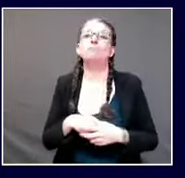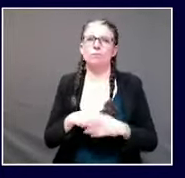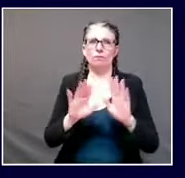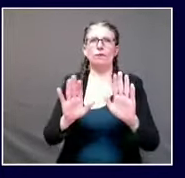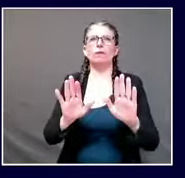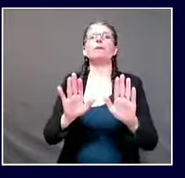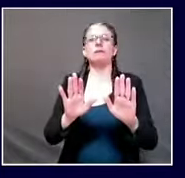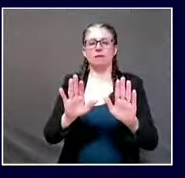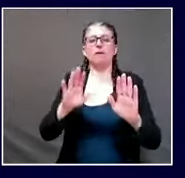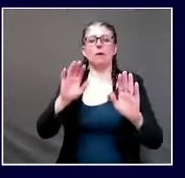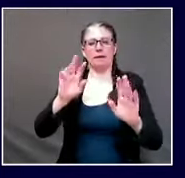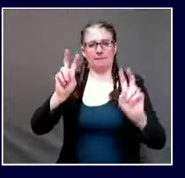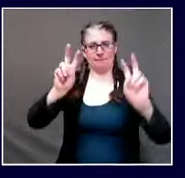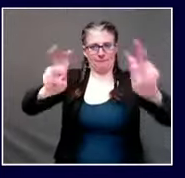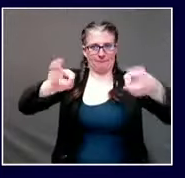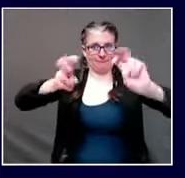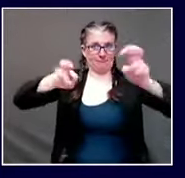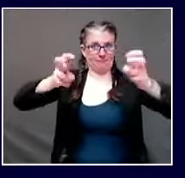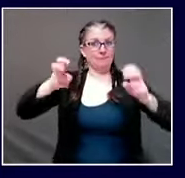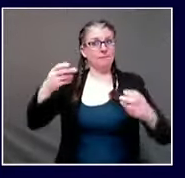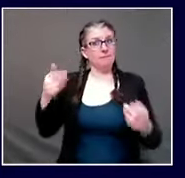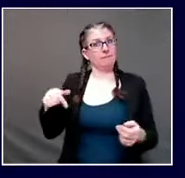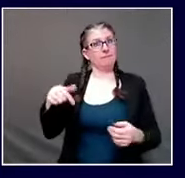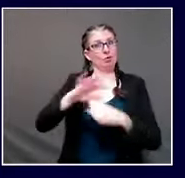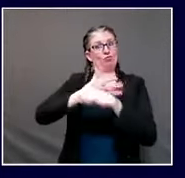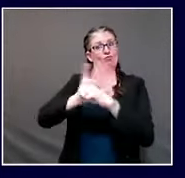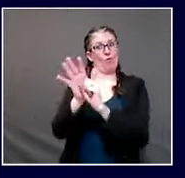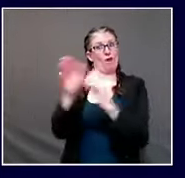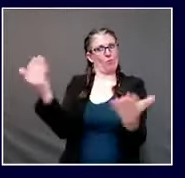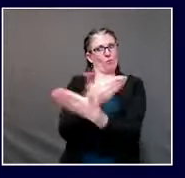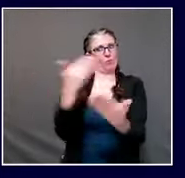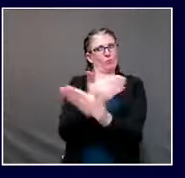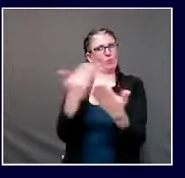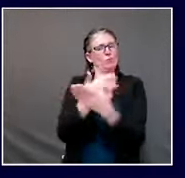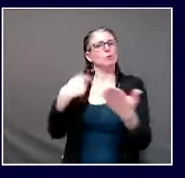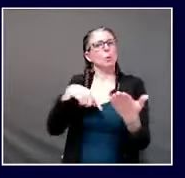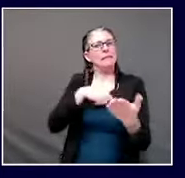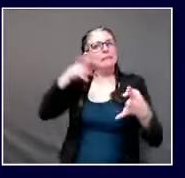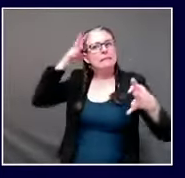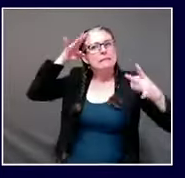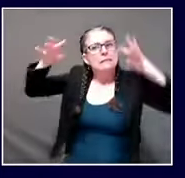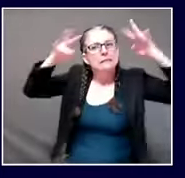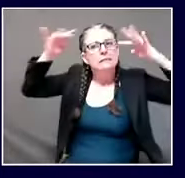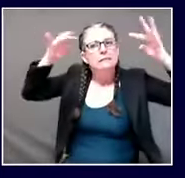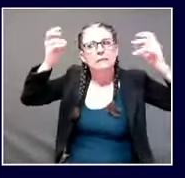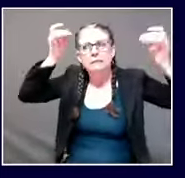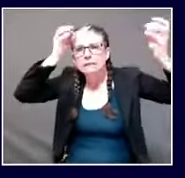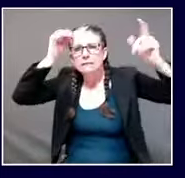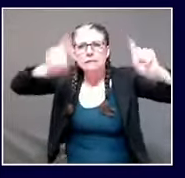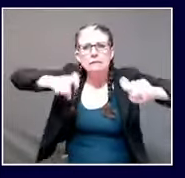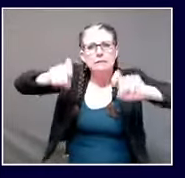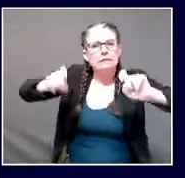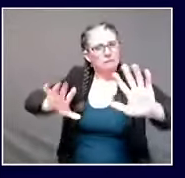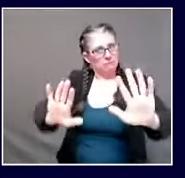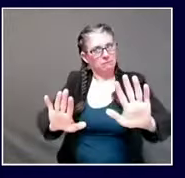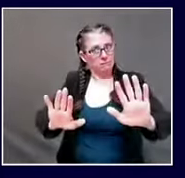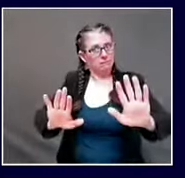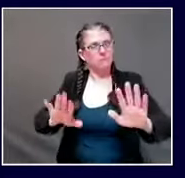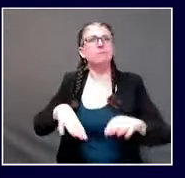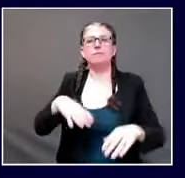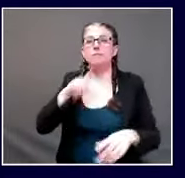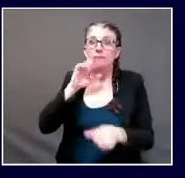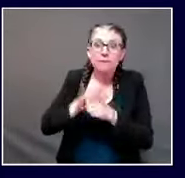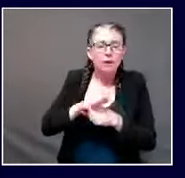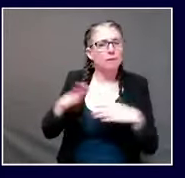virus the influenza that we know and have some of us have the experienced is caused by any number of